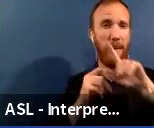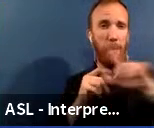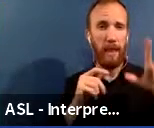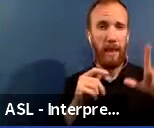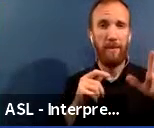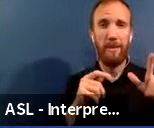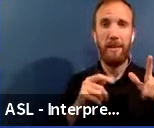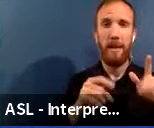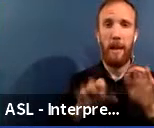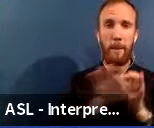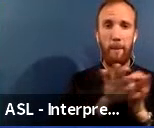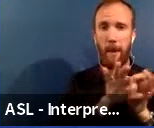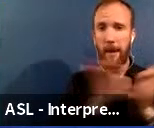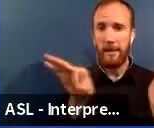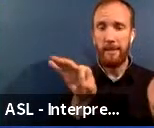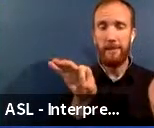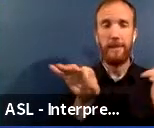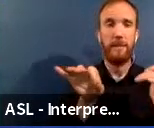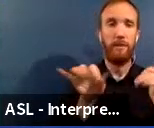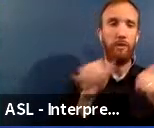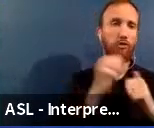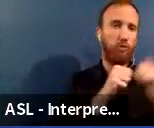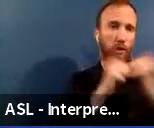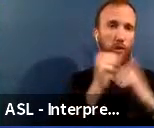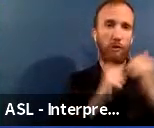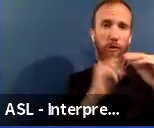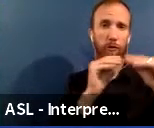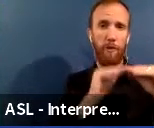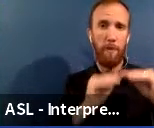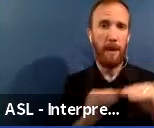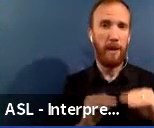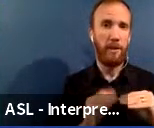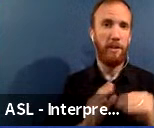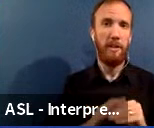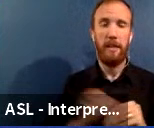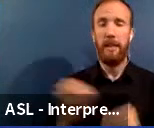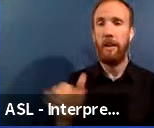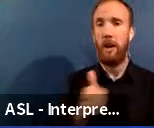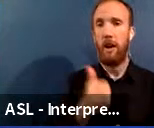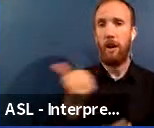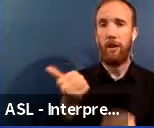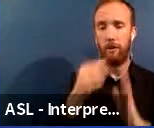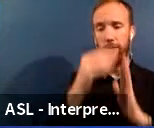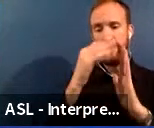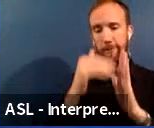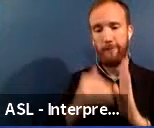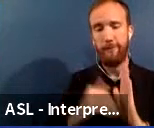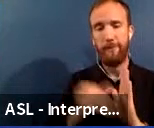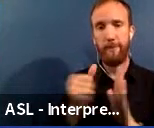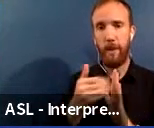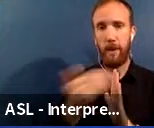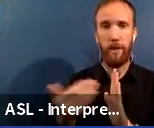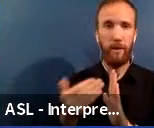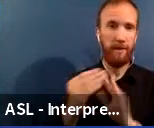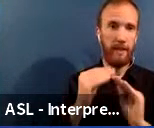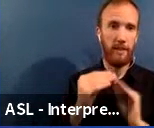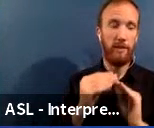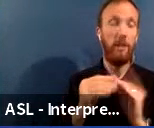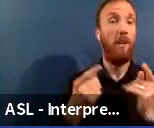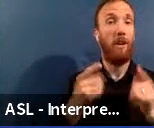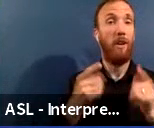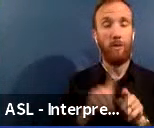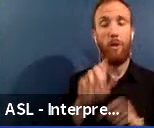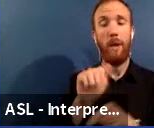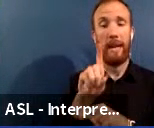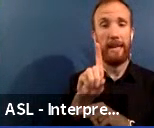and exterior lighting, structural repairs, and finishes as well as ADA accessibility repairs. One